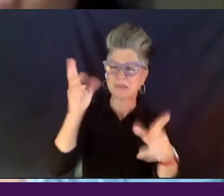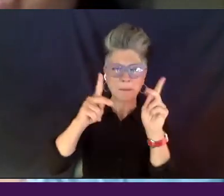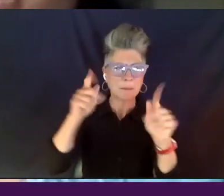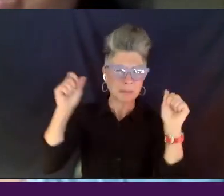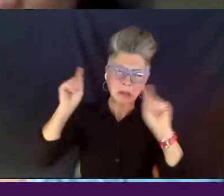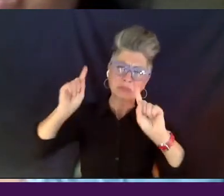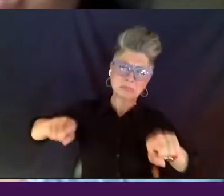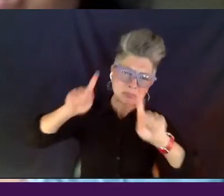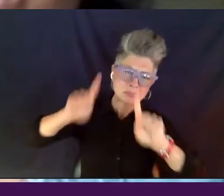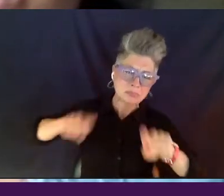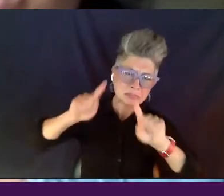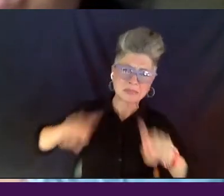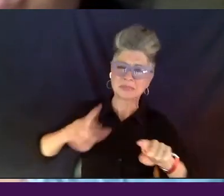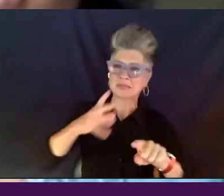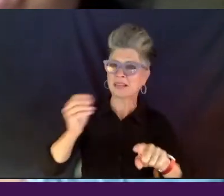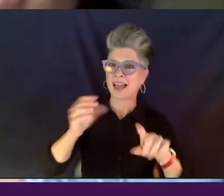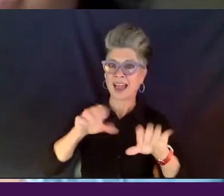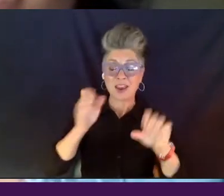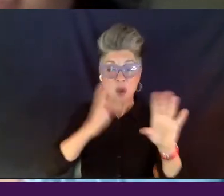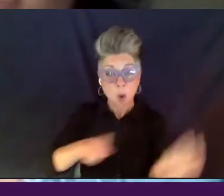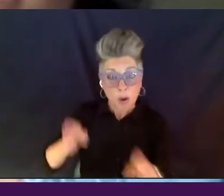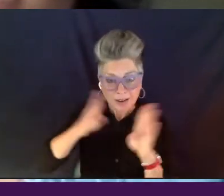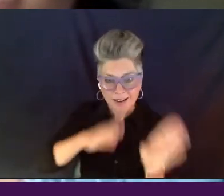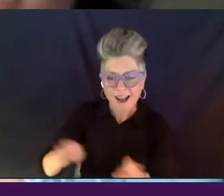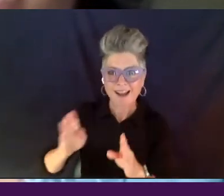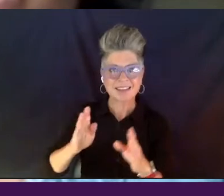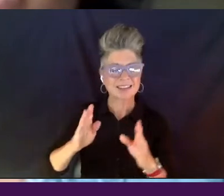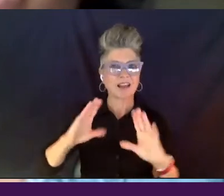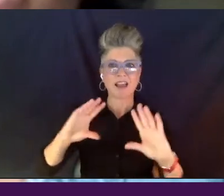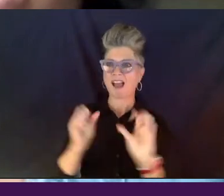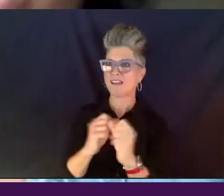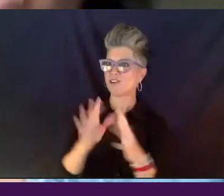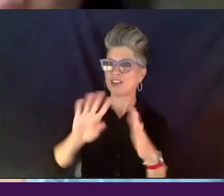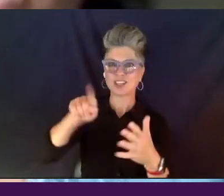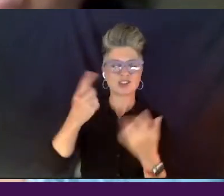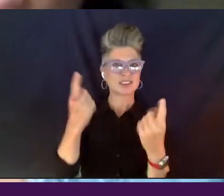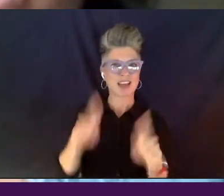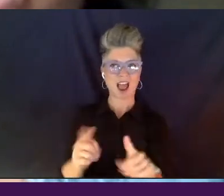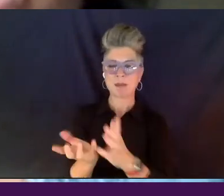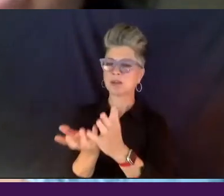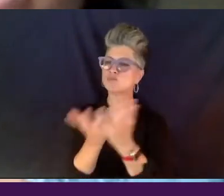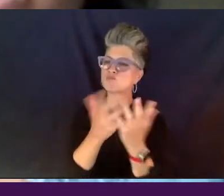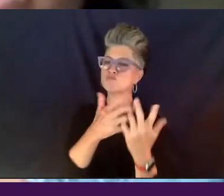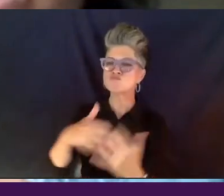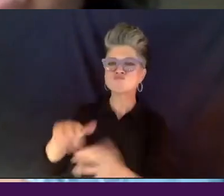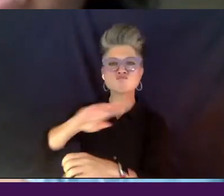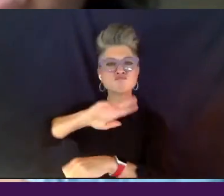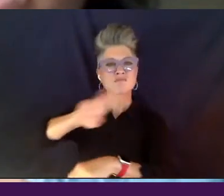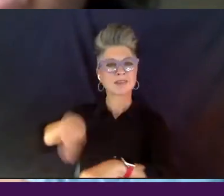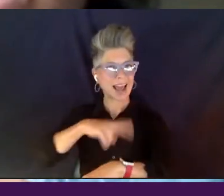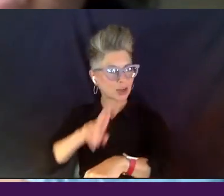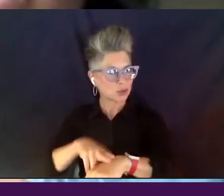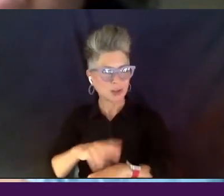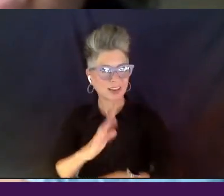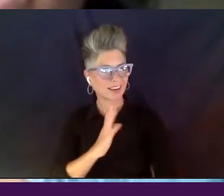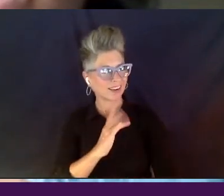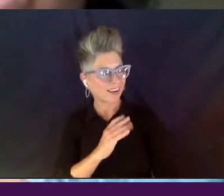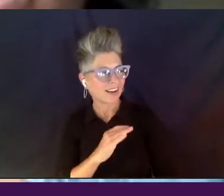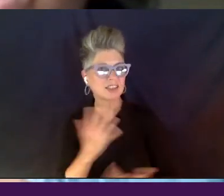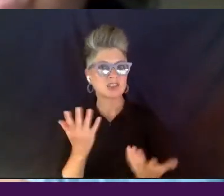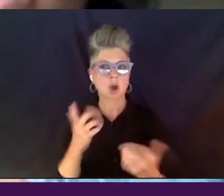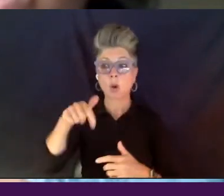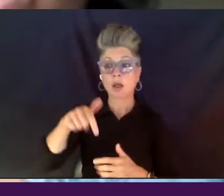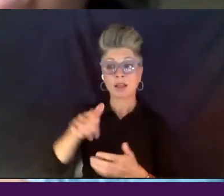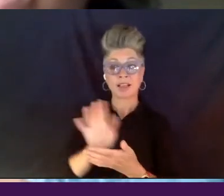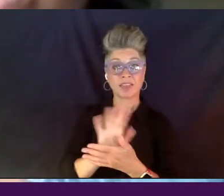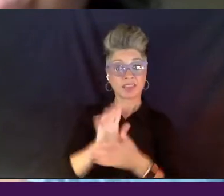it was and, and it just all kind of came together very organically, I would say. Um, and so, you this film is going